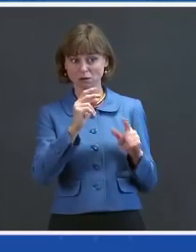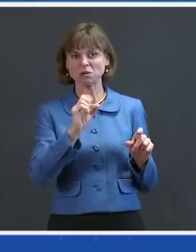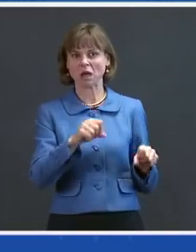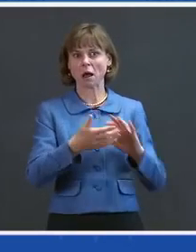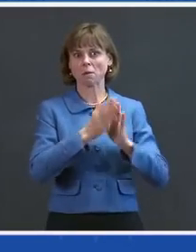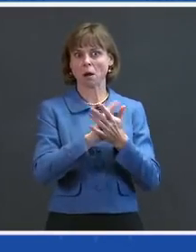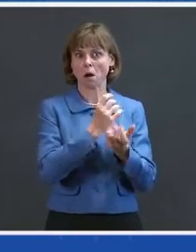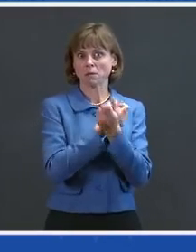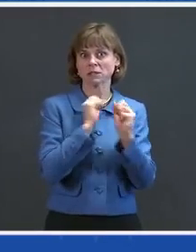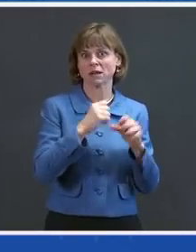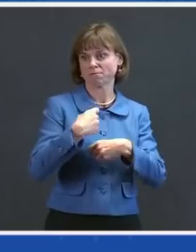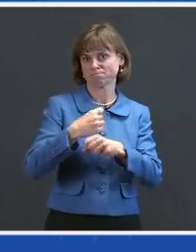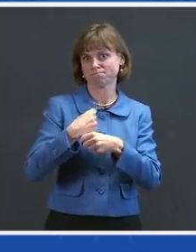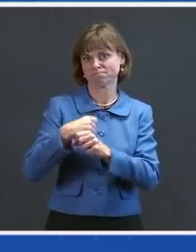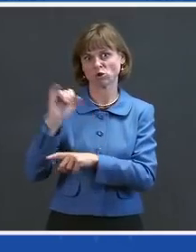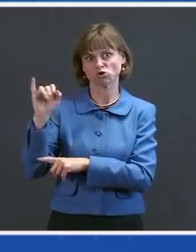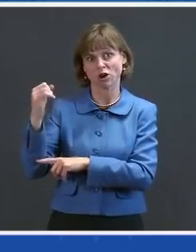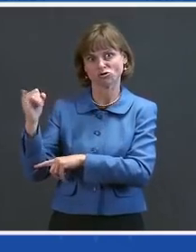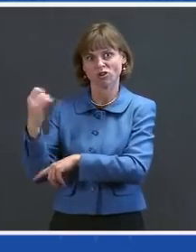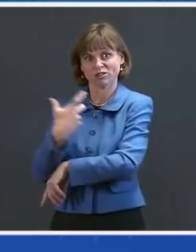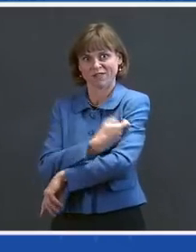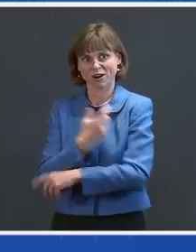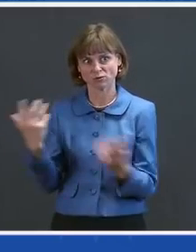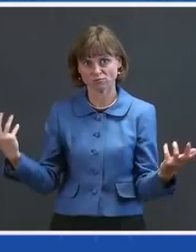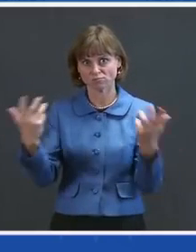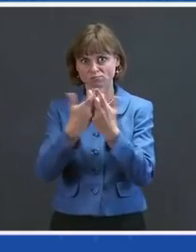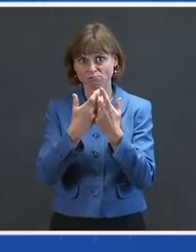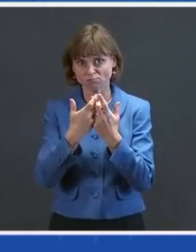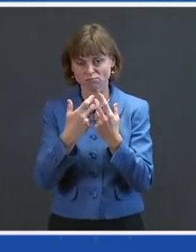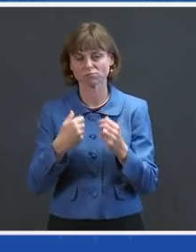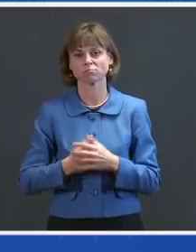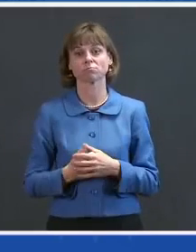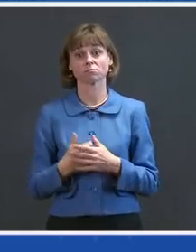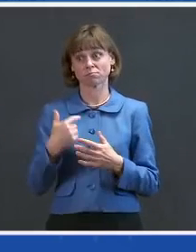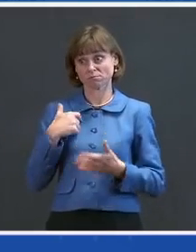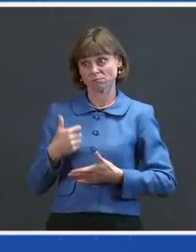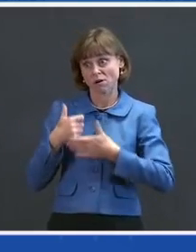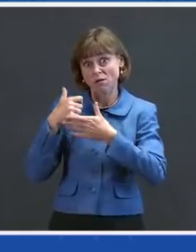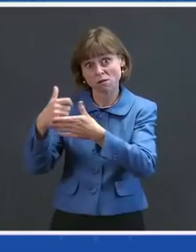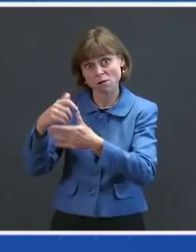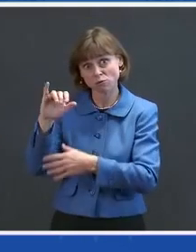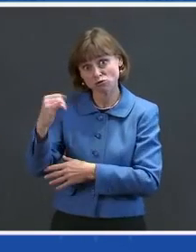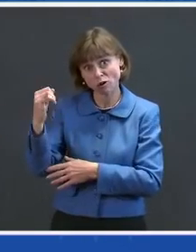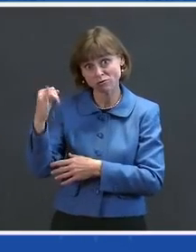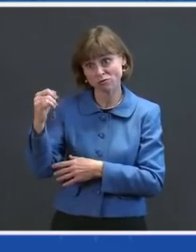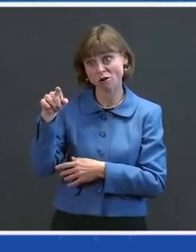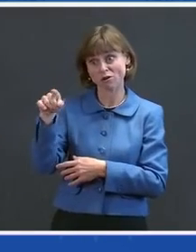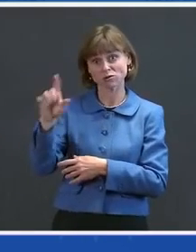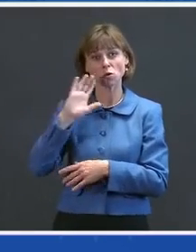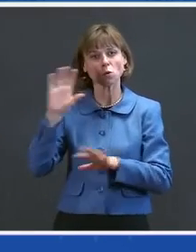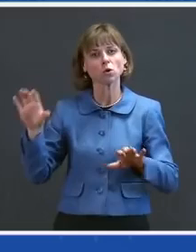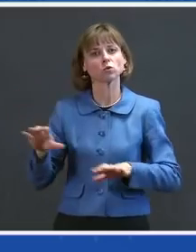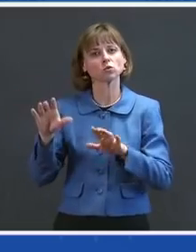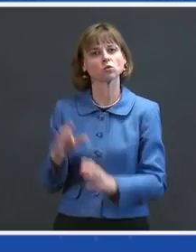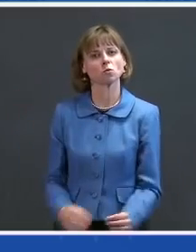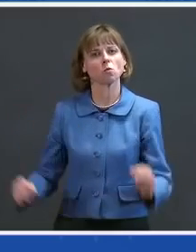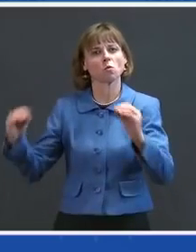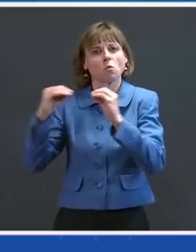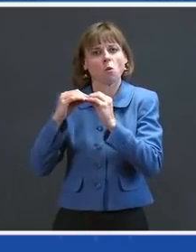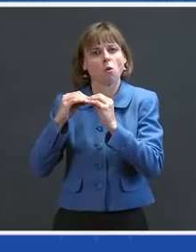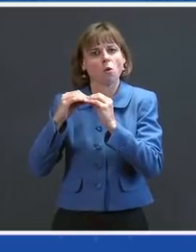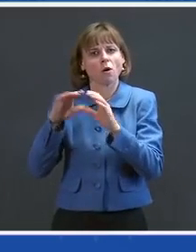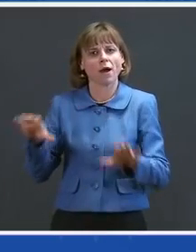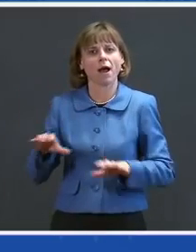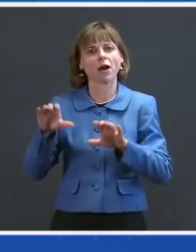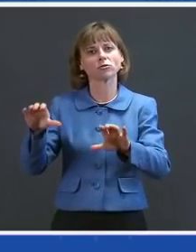And with the urging and assistance of my administration, Johnson & Johnson is also taking additional new actions